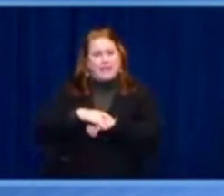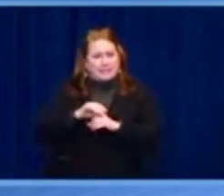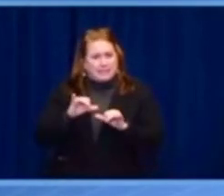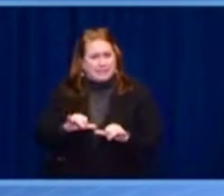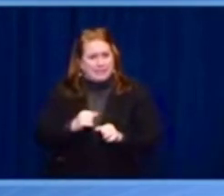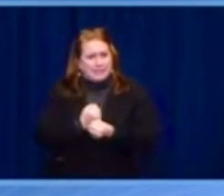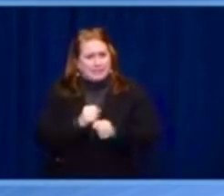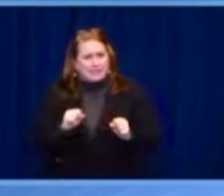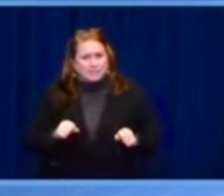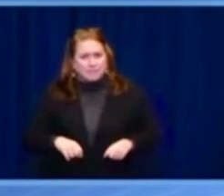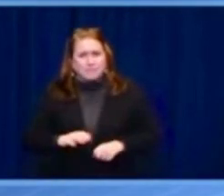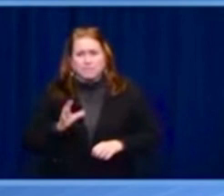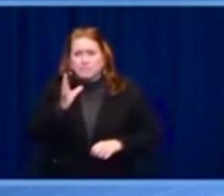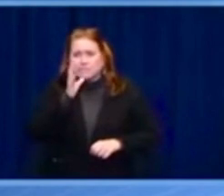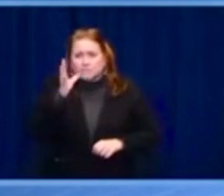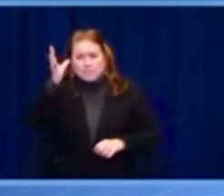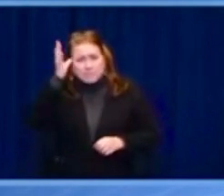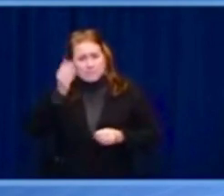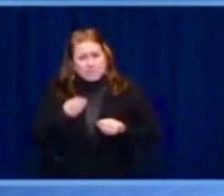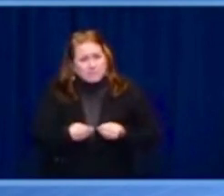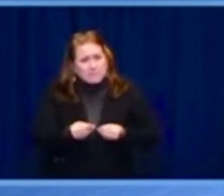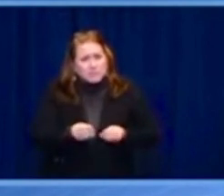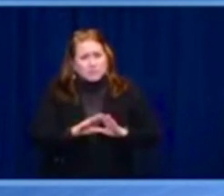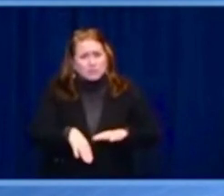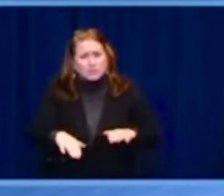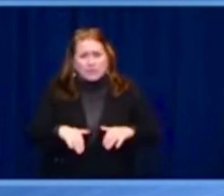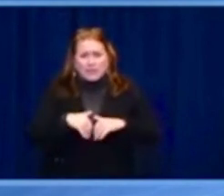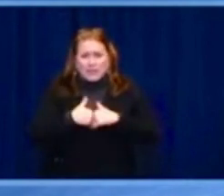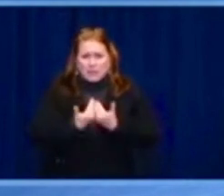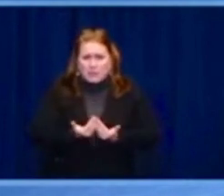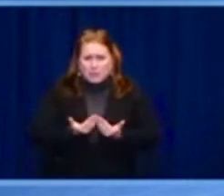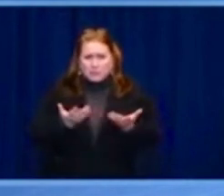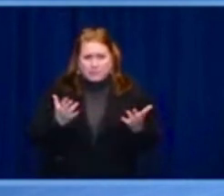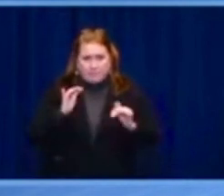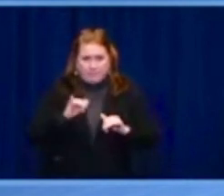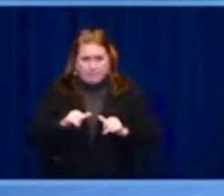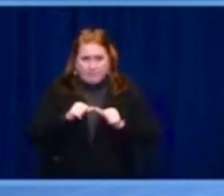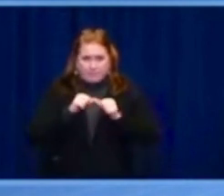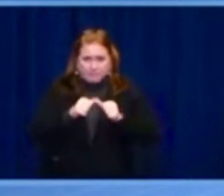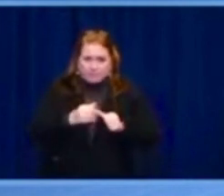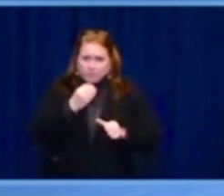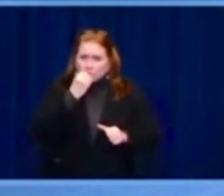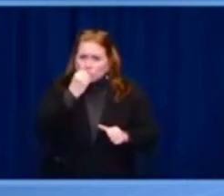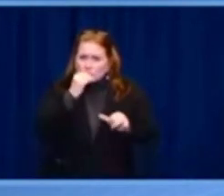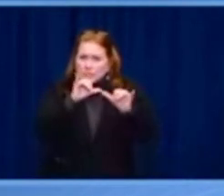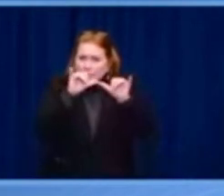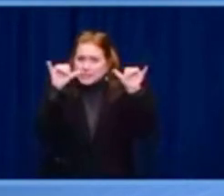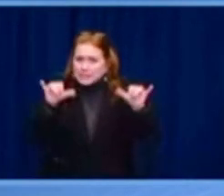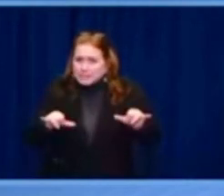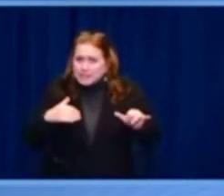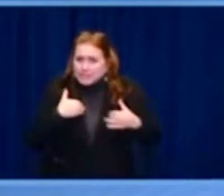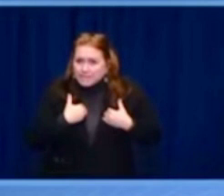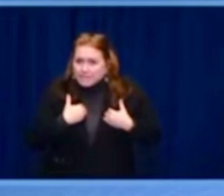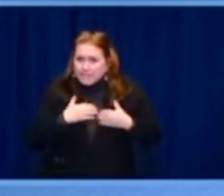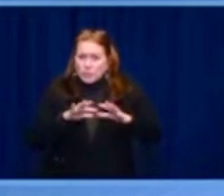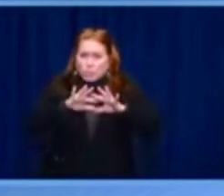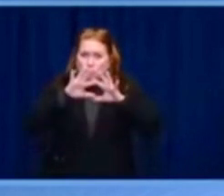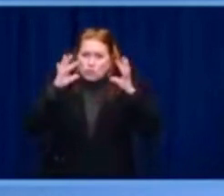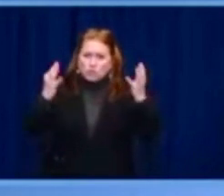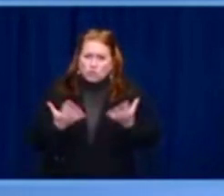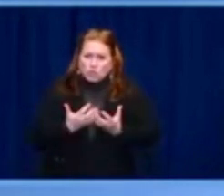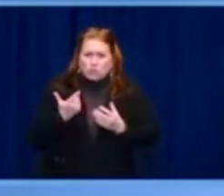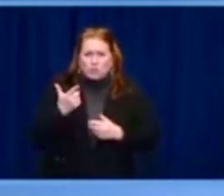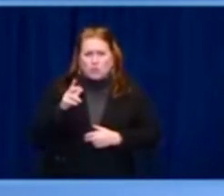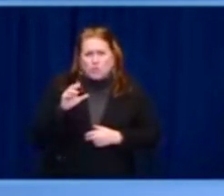committed more than $400 million to shore up transparent and accountable governance, support for media